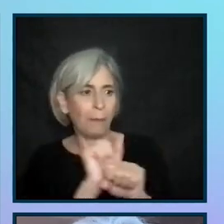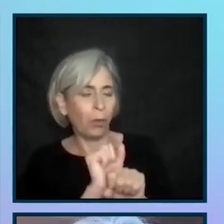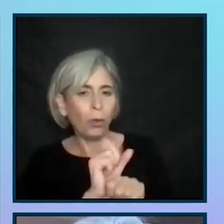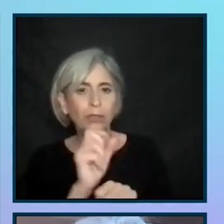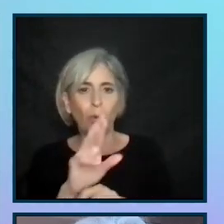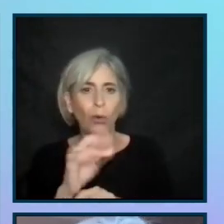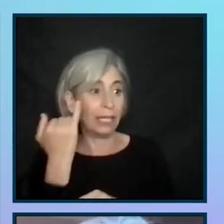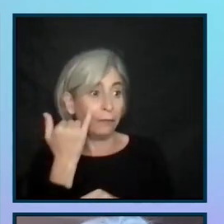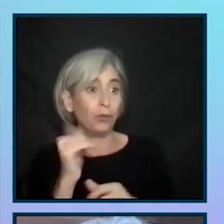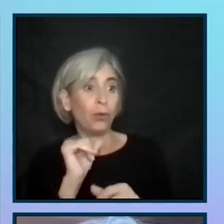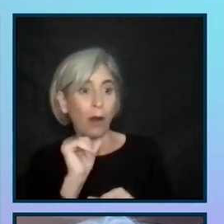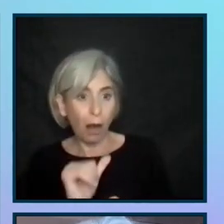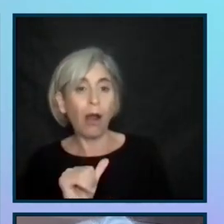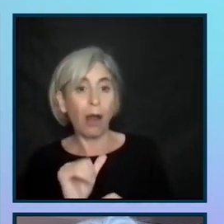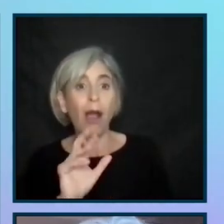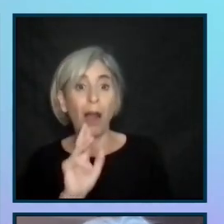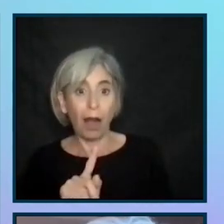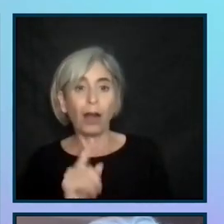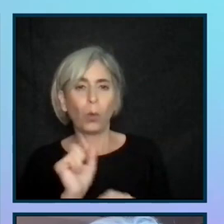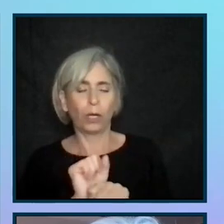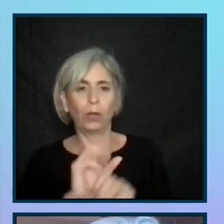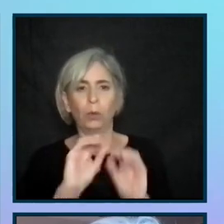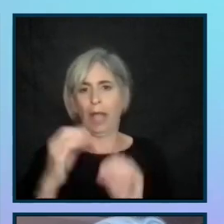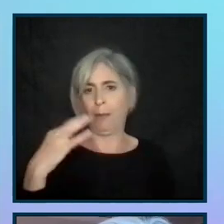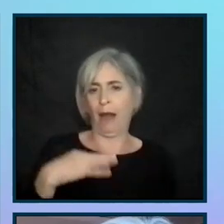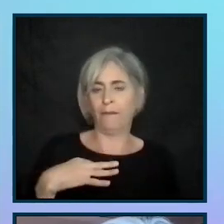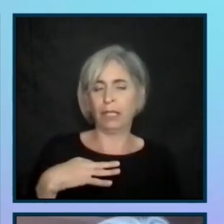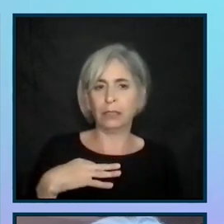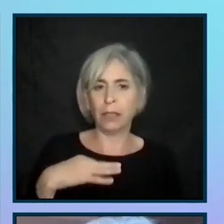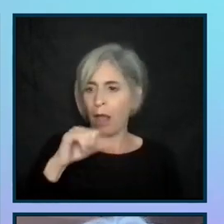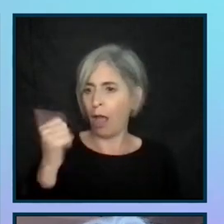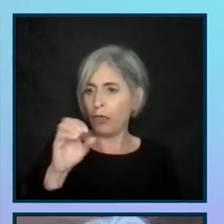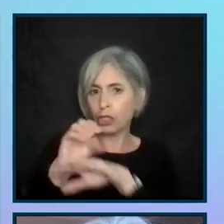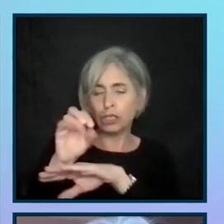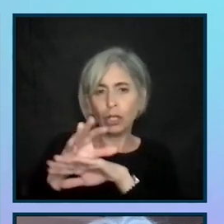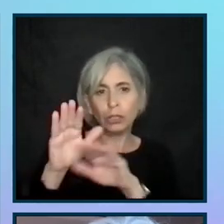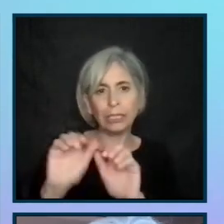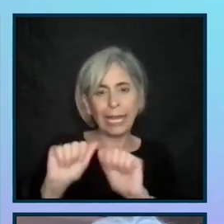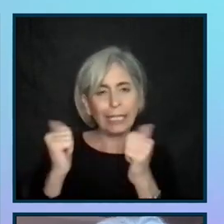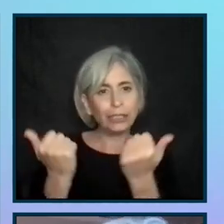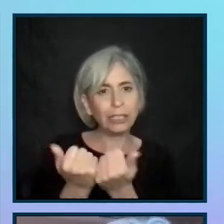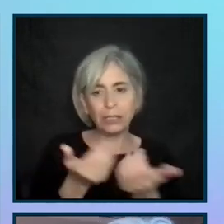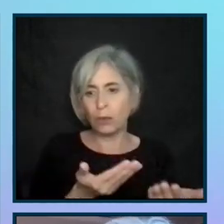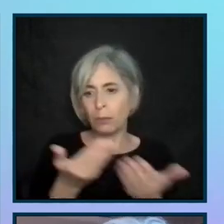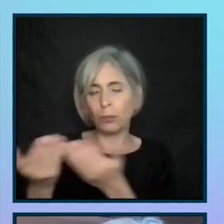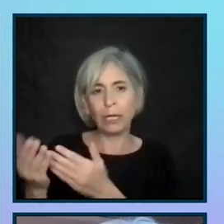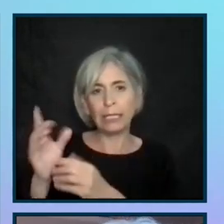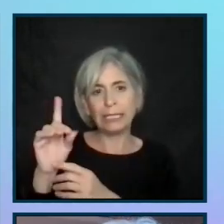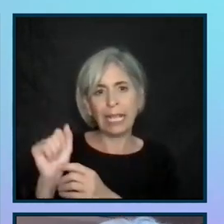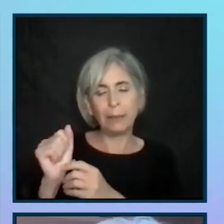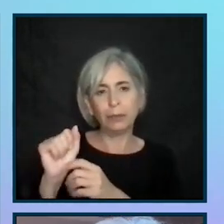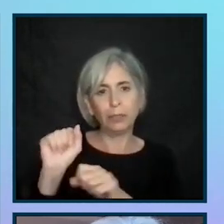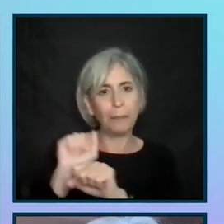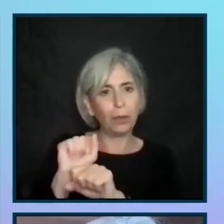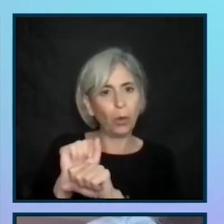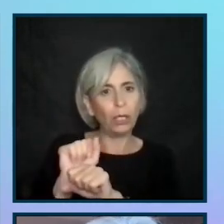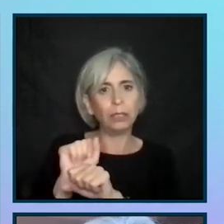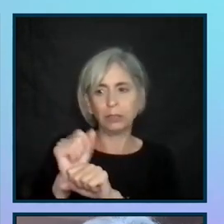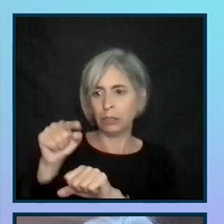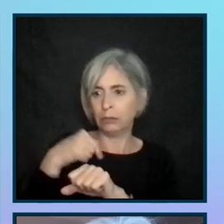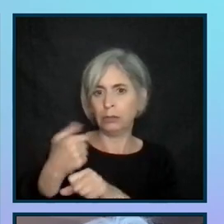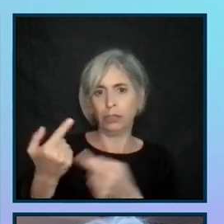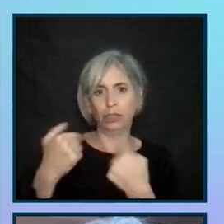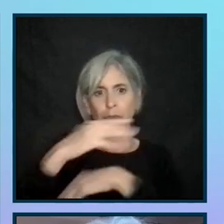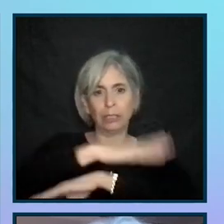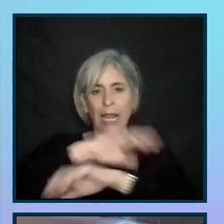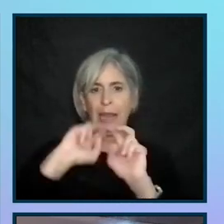even if you are working with nonprofits and other consultancies that can bring disabled employees, disabled people to the